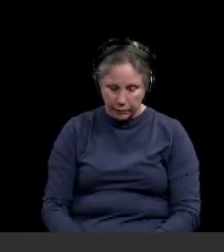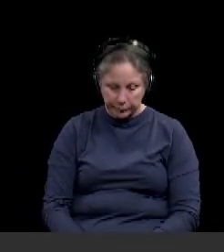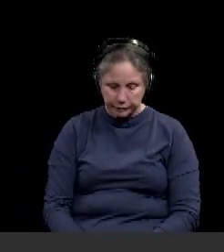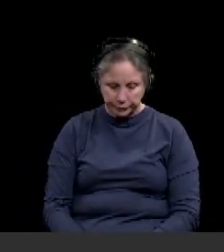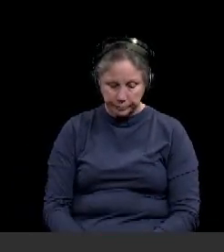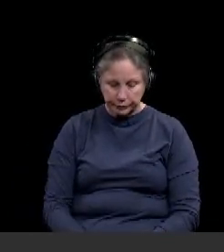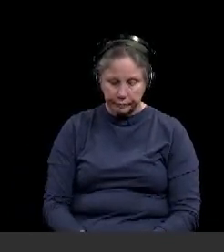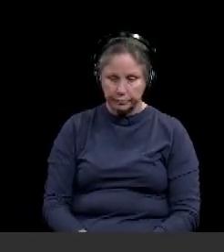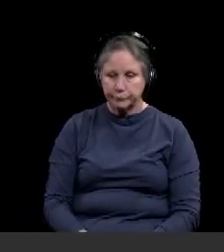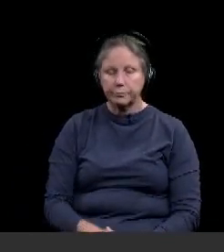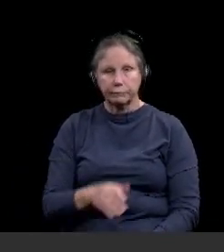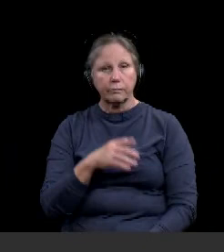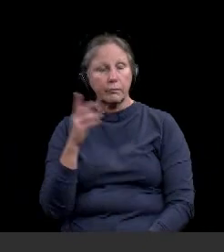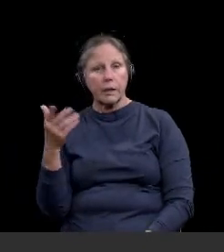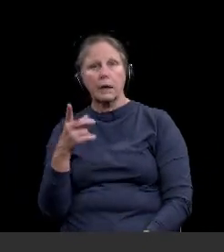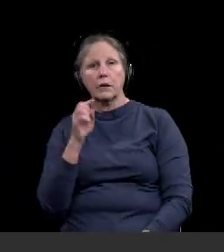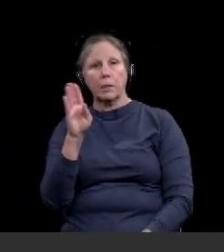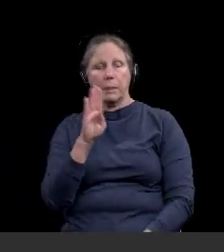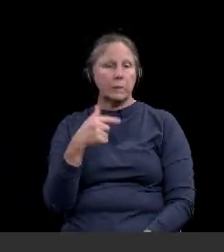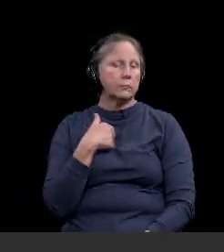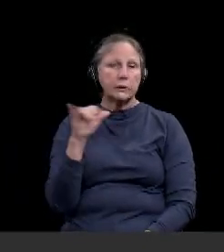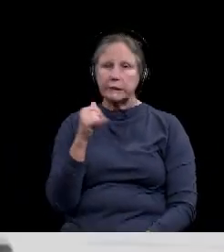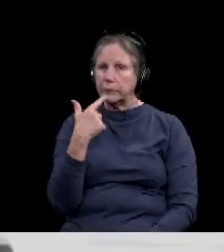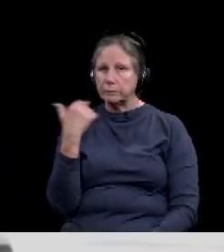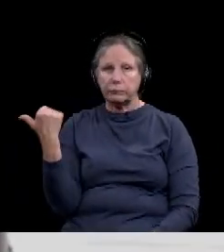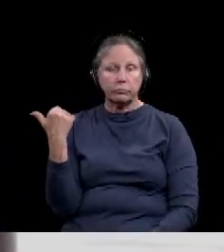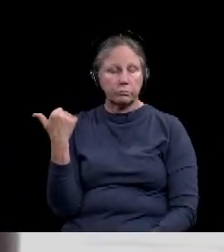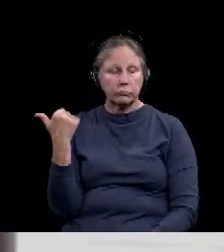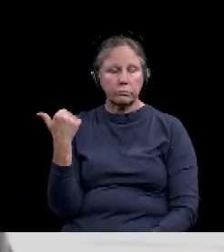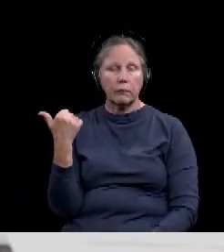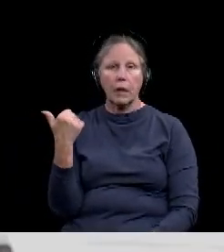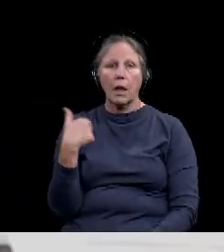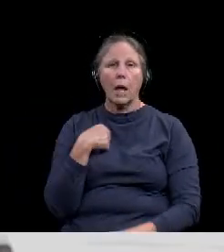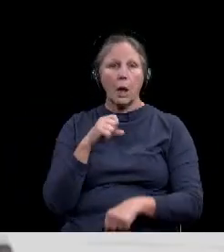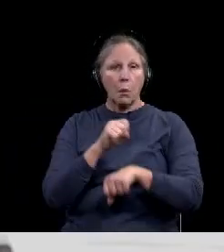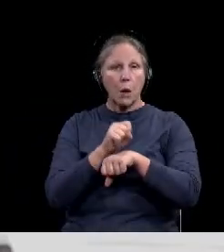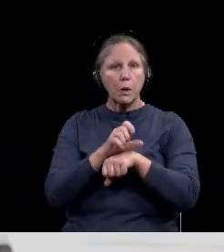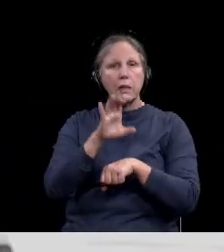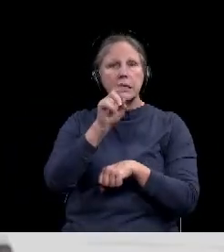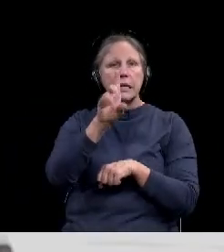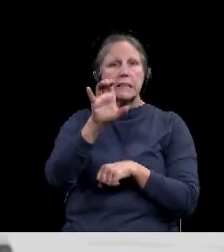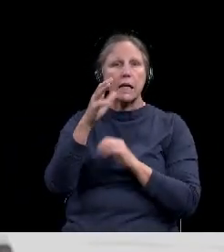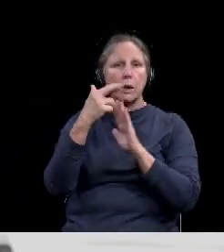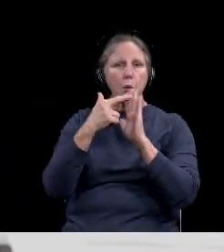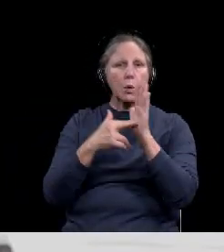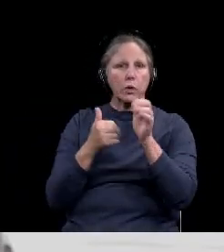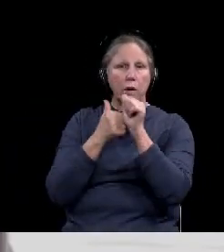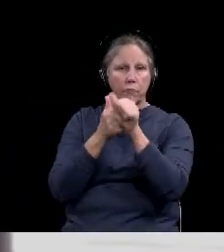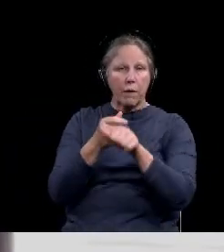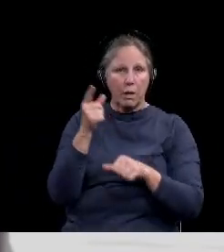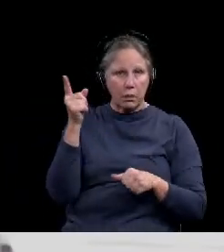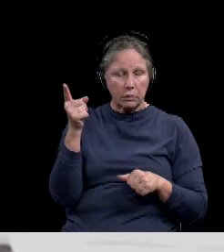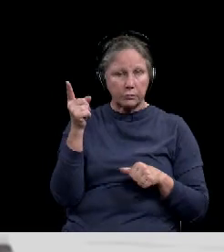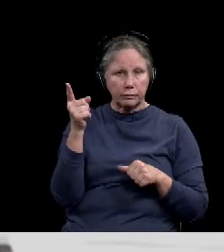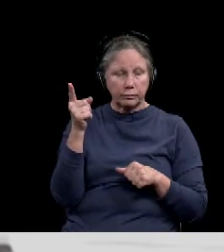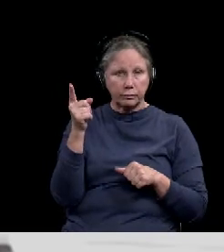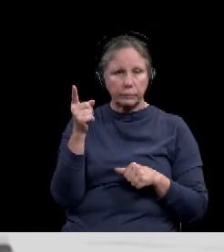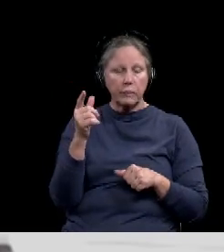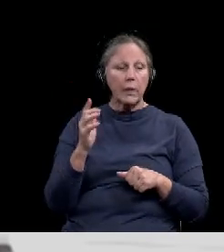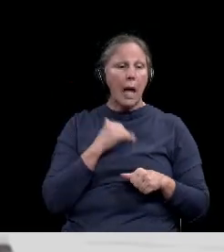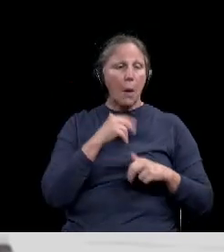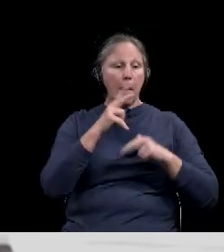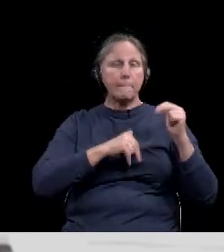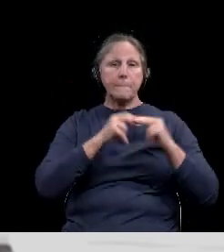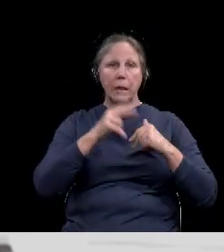And I would, I would second, uh, what Dr. Hauser just said. So most of us are working under CDC guidelines as to how to manage, um, uh, our facilities,